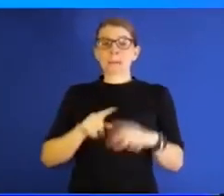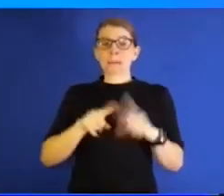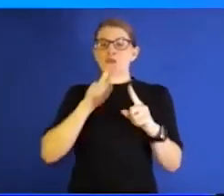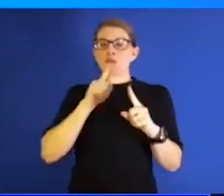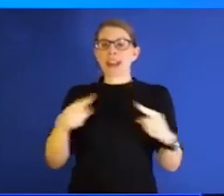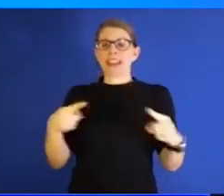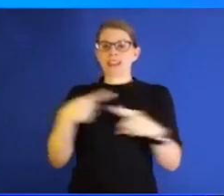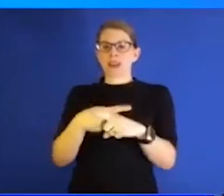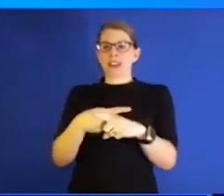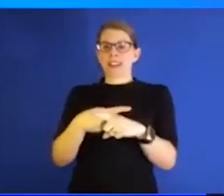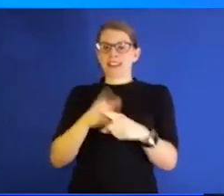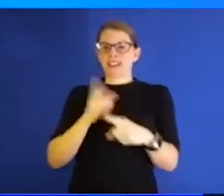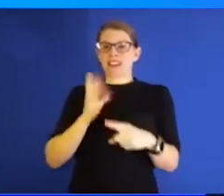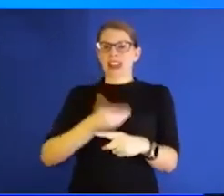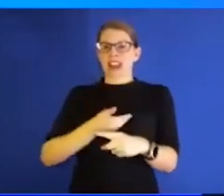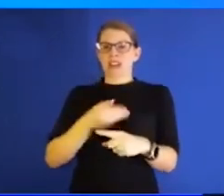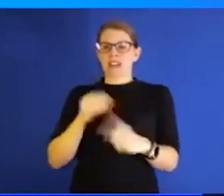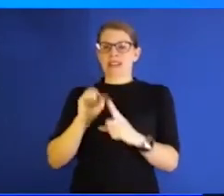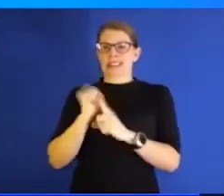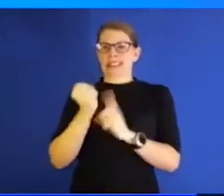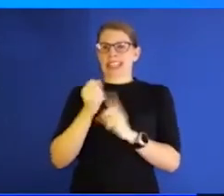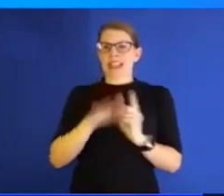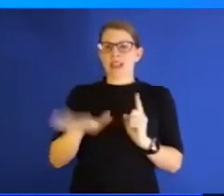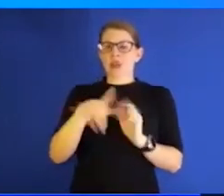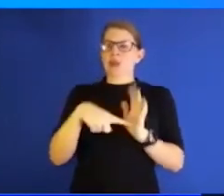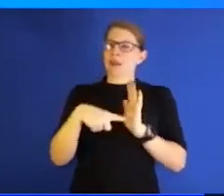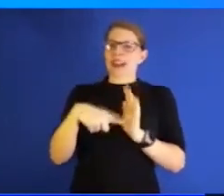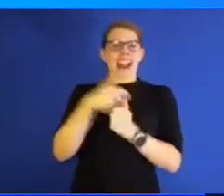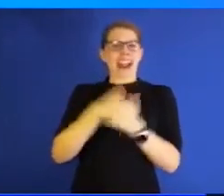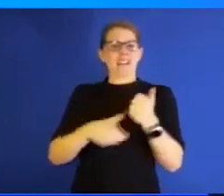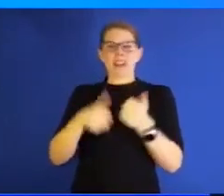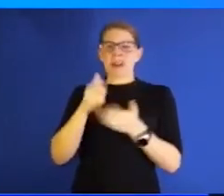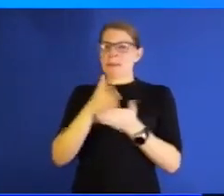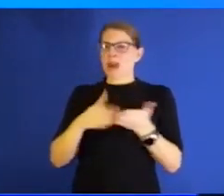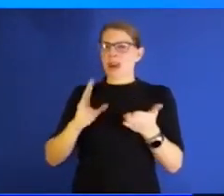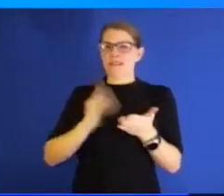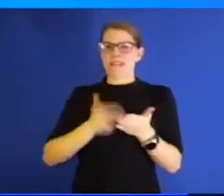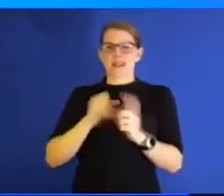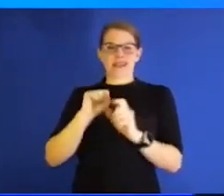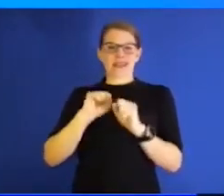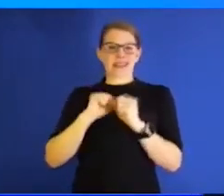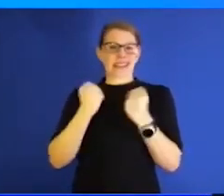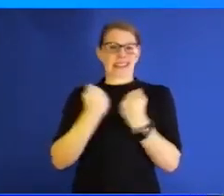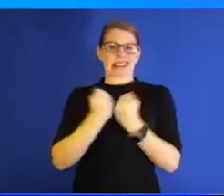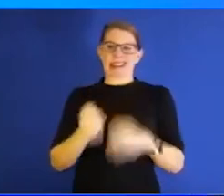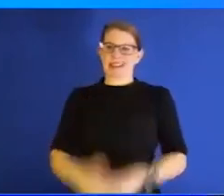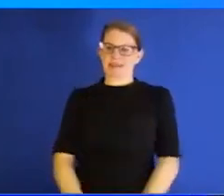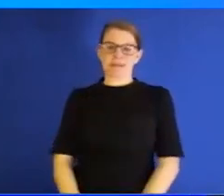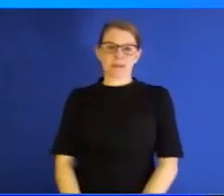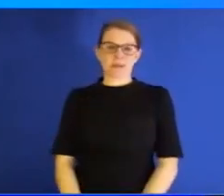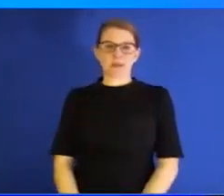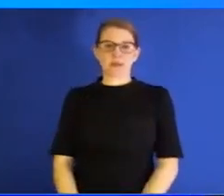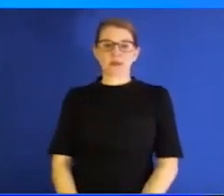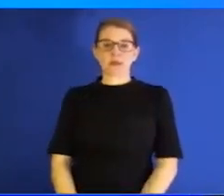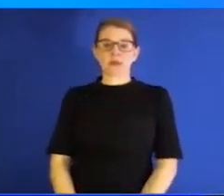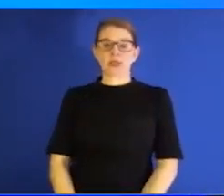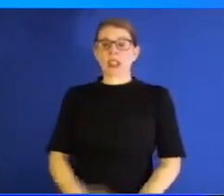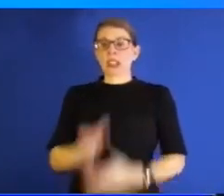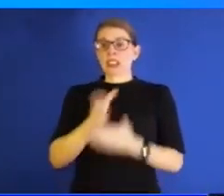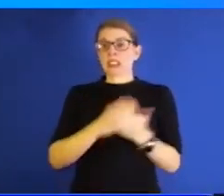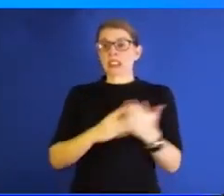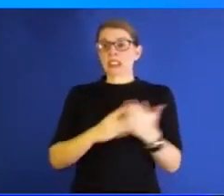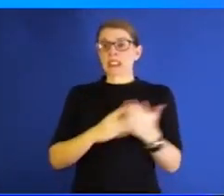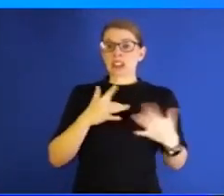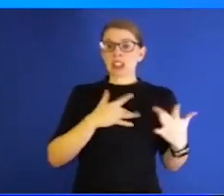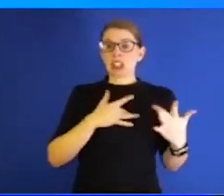and represent every element of our society in terms of those who were not particularly concerned about going Going into